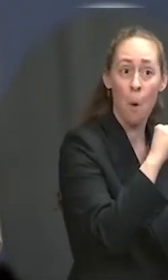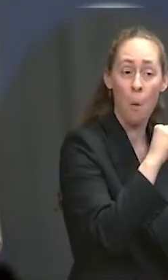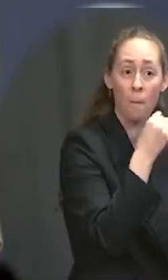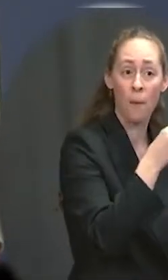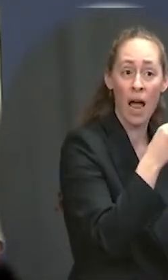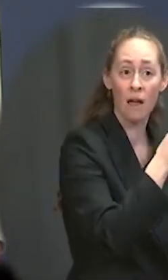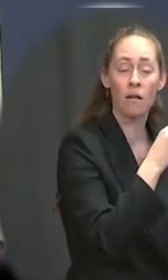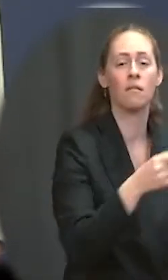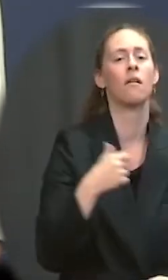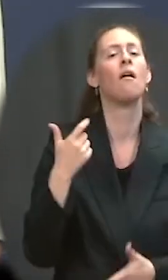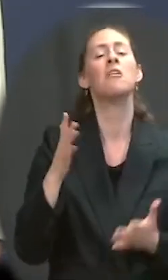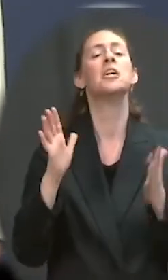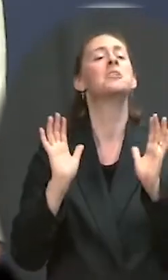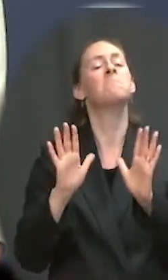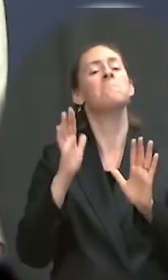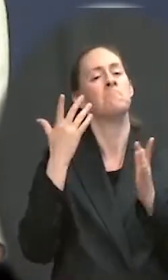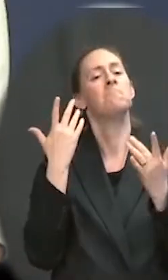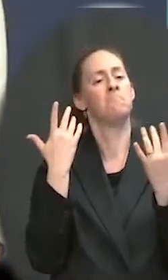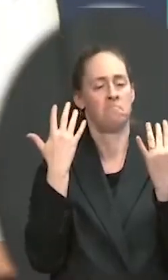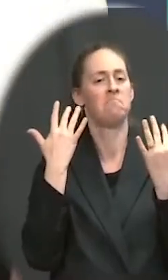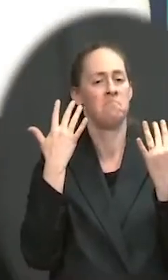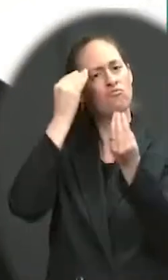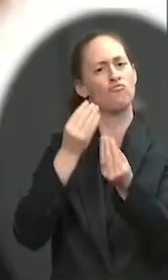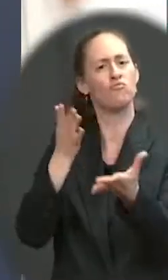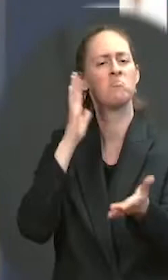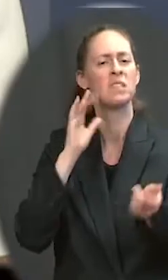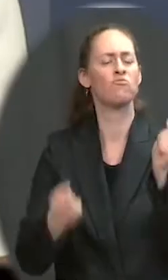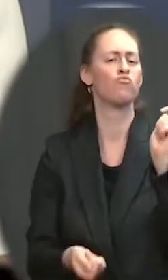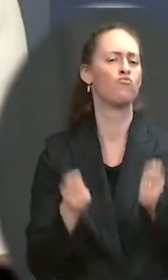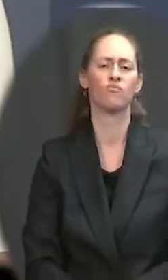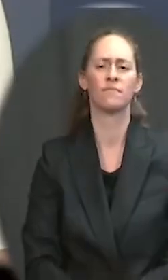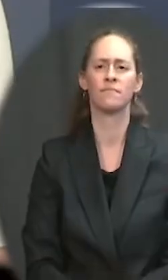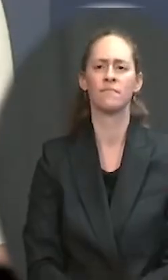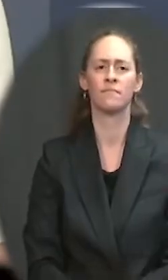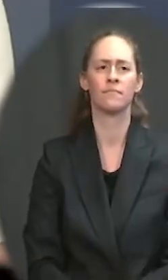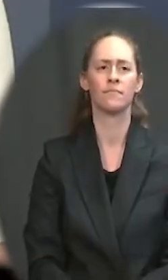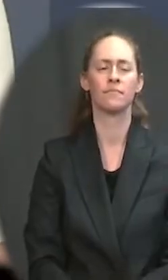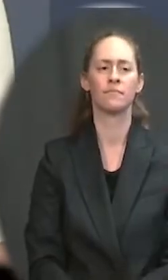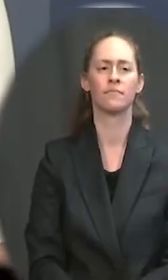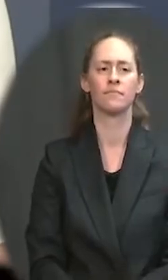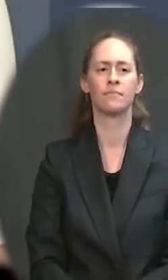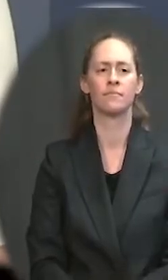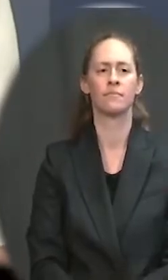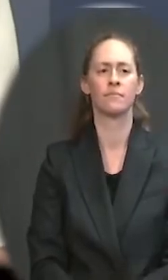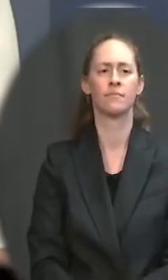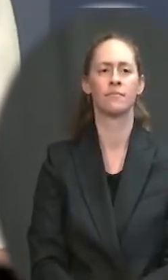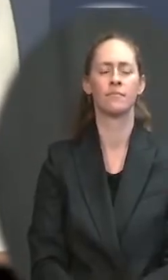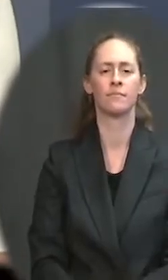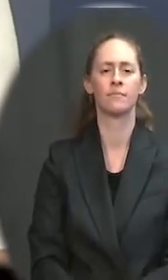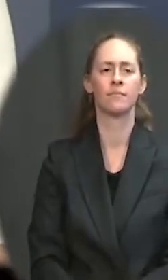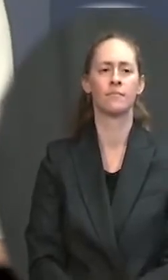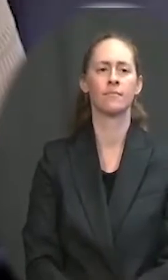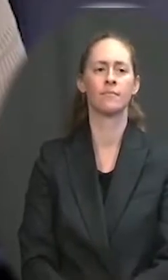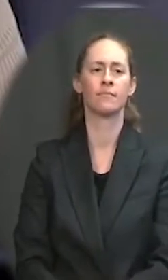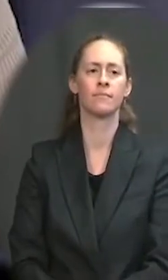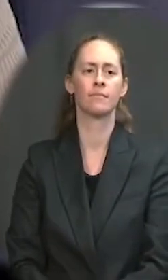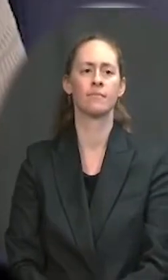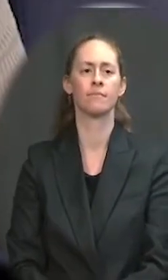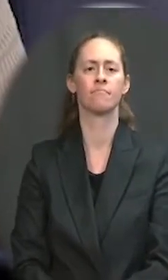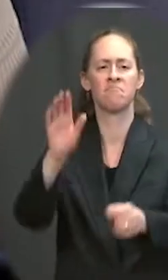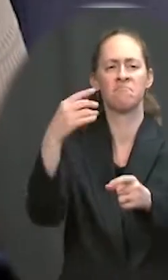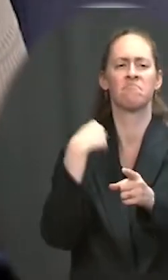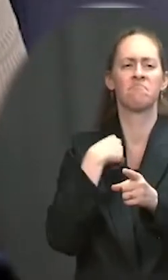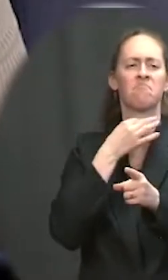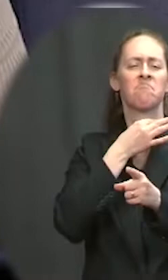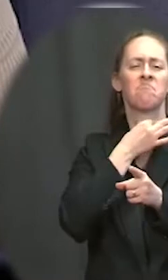businesses, including restaurants hurt by the crisis. So he's certainly open to that. There's a new evaluation of the American Families Plan out by the Penn-Warton budget